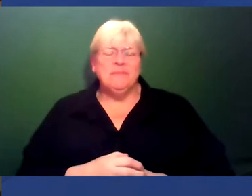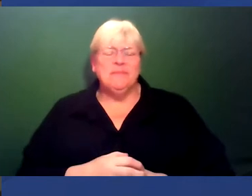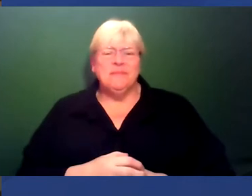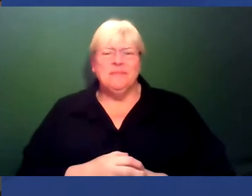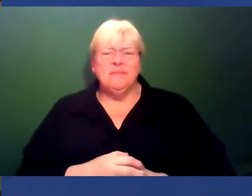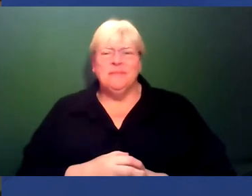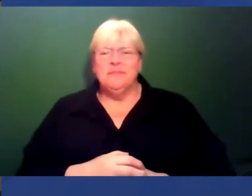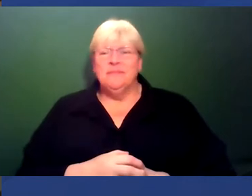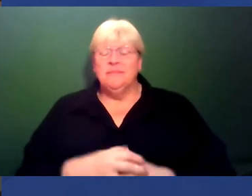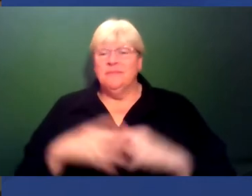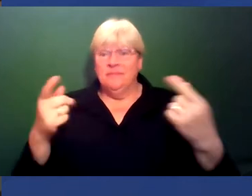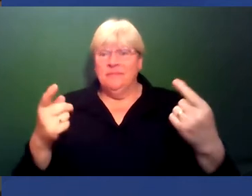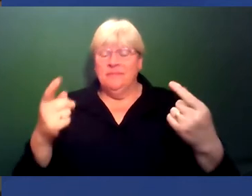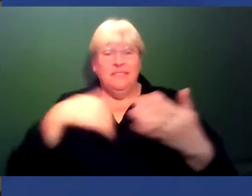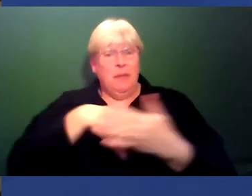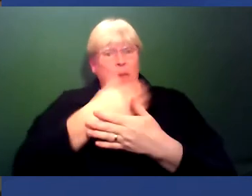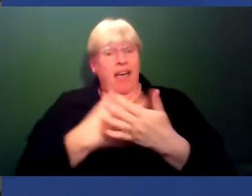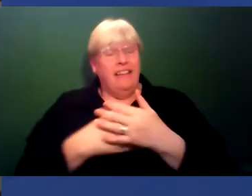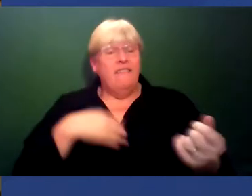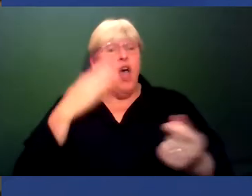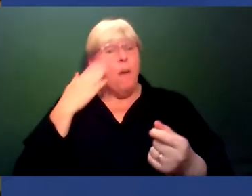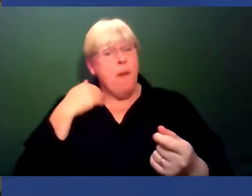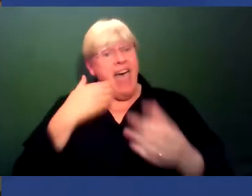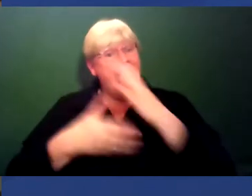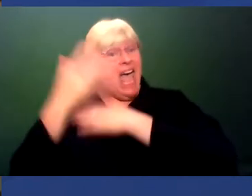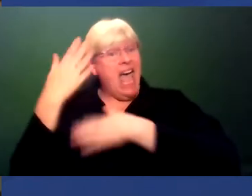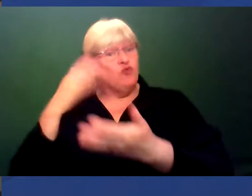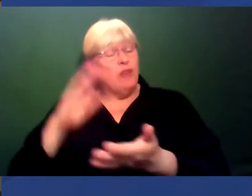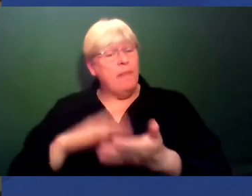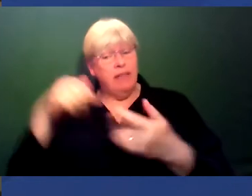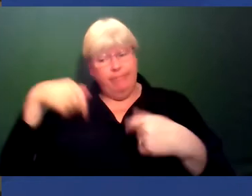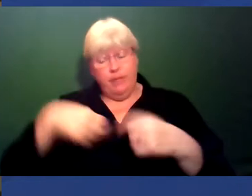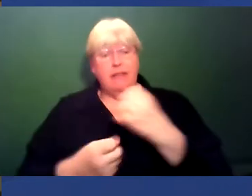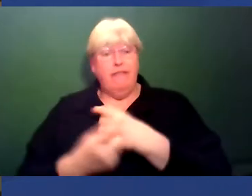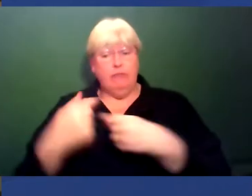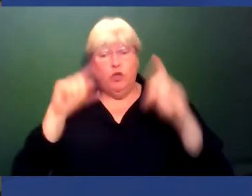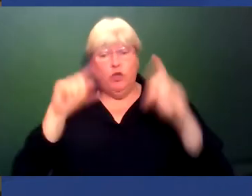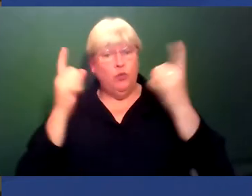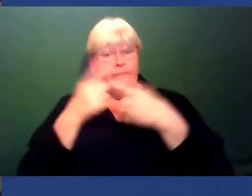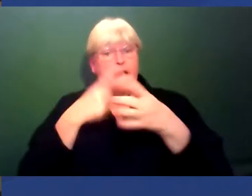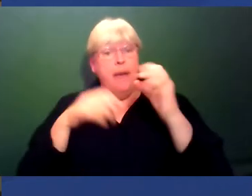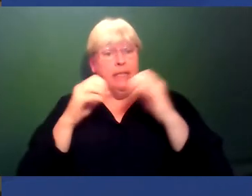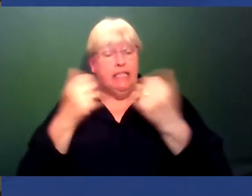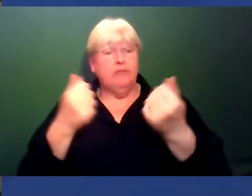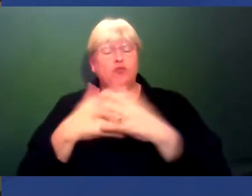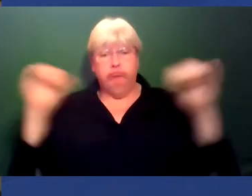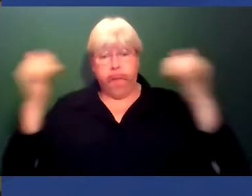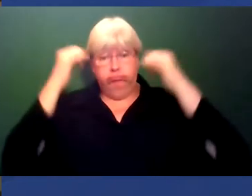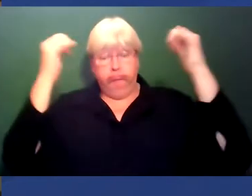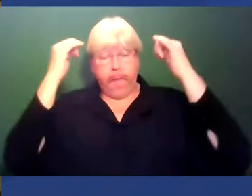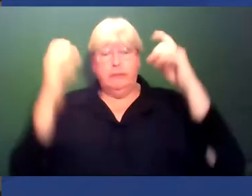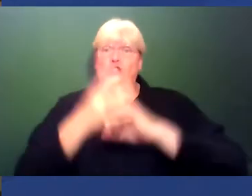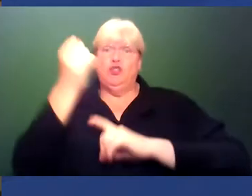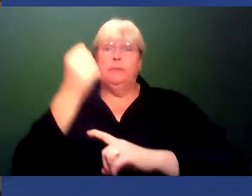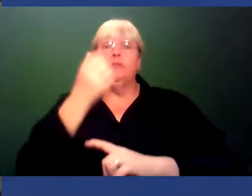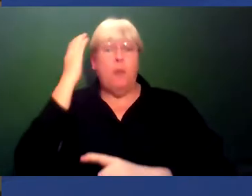As part of Black History Month, are holding this event at the University of Aberdeen to celebrate the achievements of